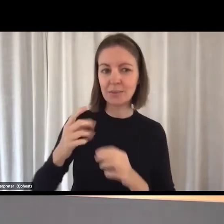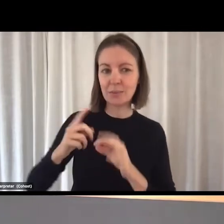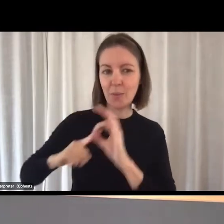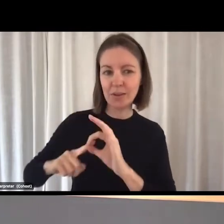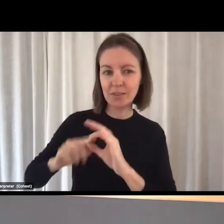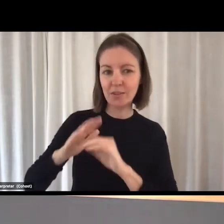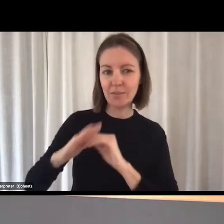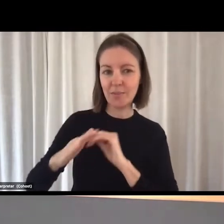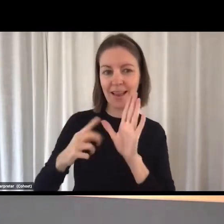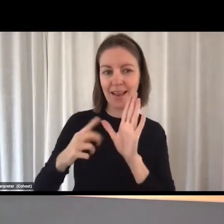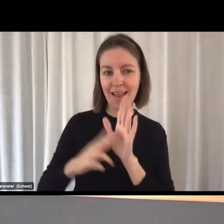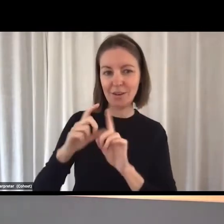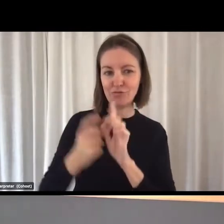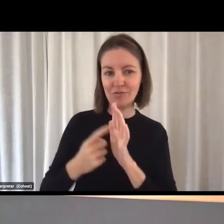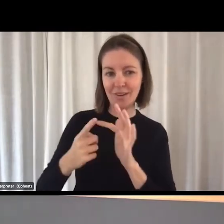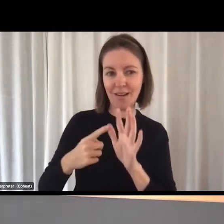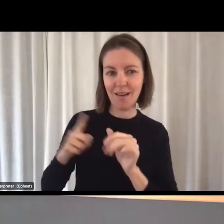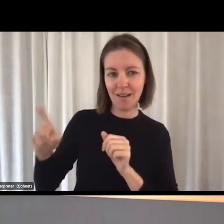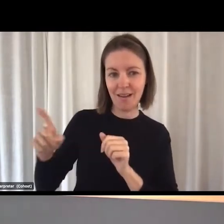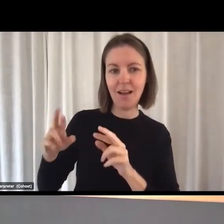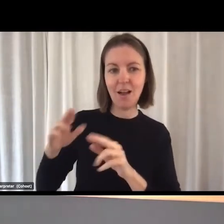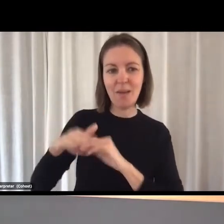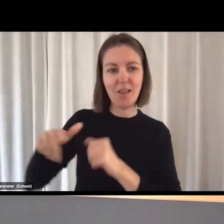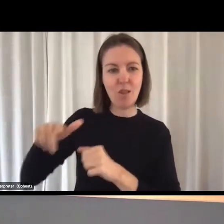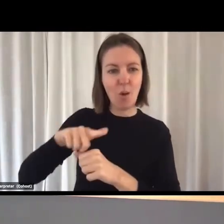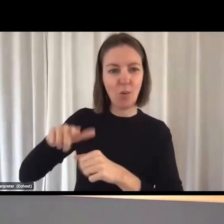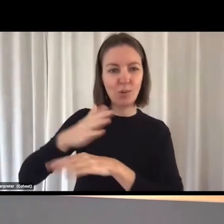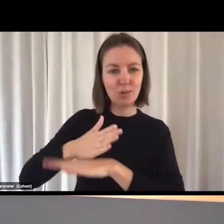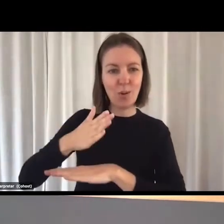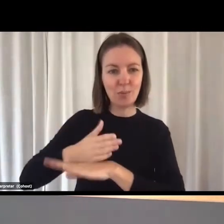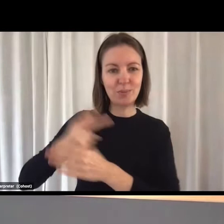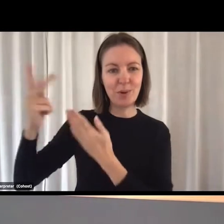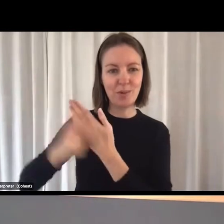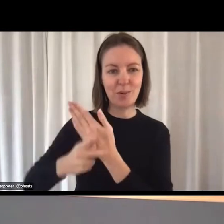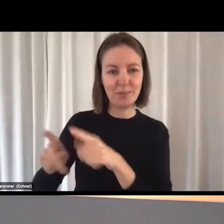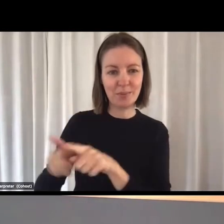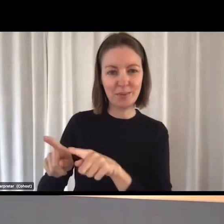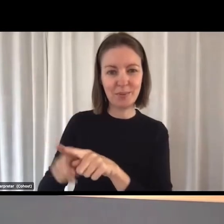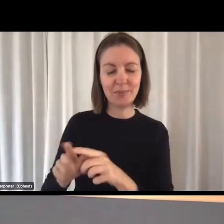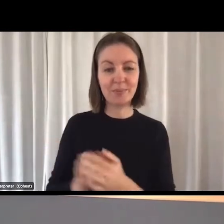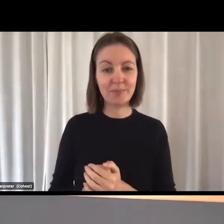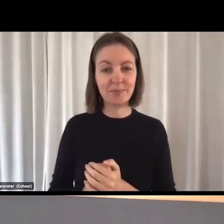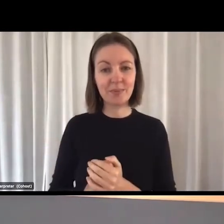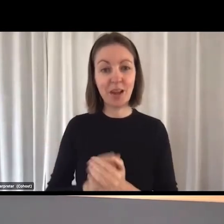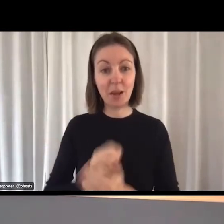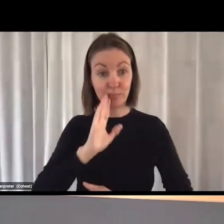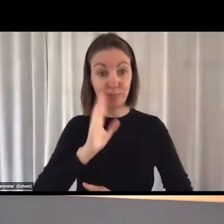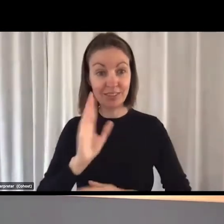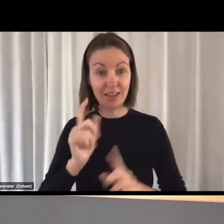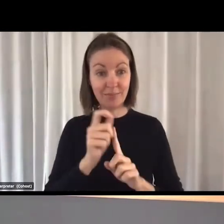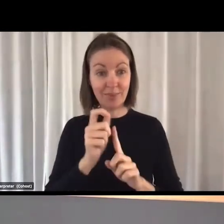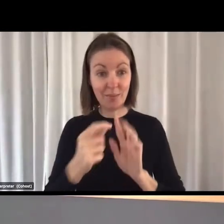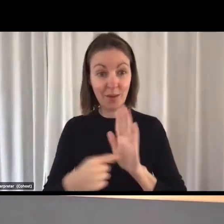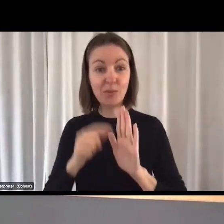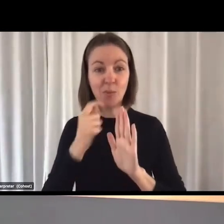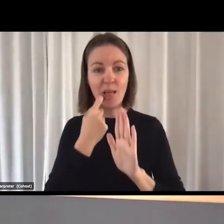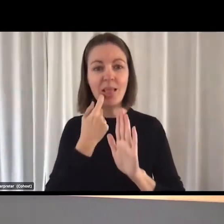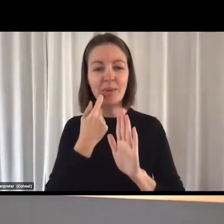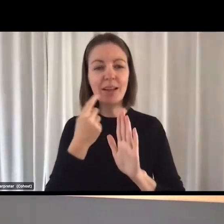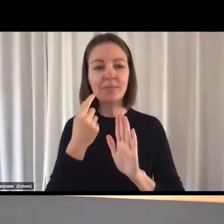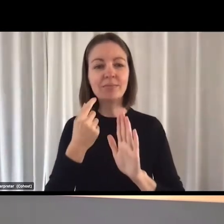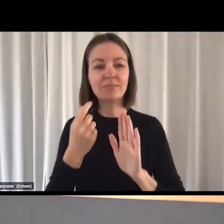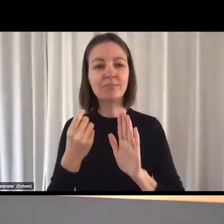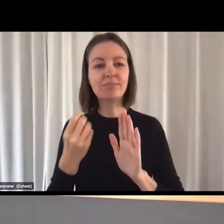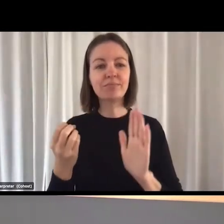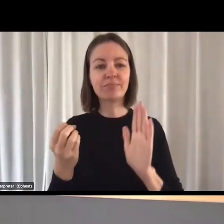the Local Jobs Program initiatives. And as Eliza mentioned, a copy of this presentation will be made available to you via the